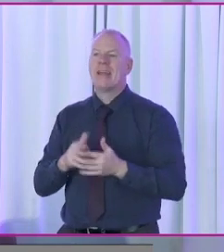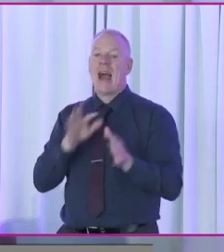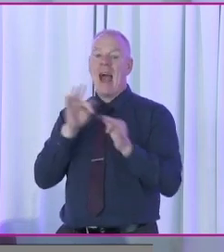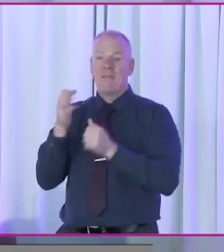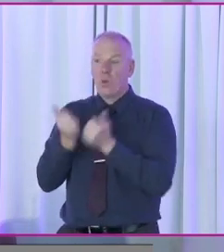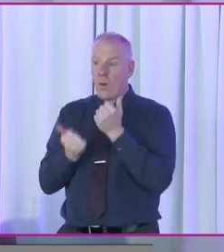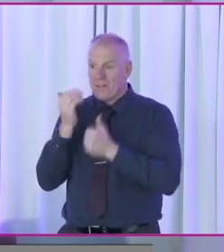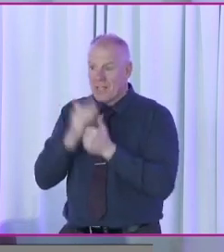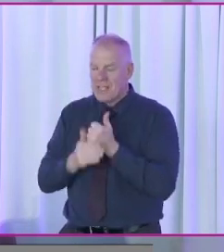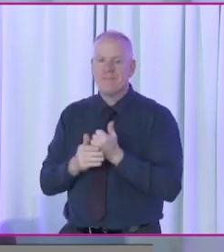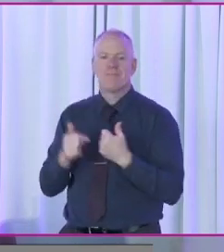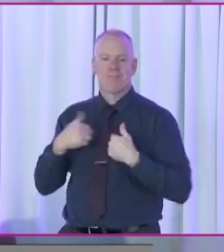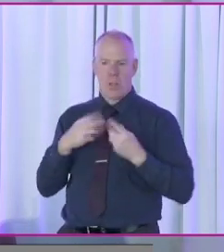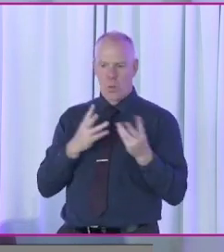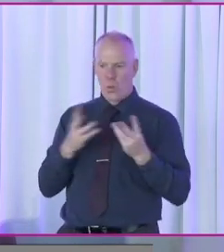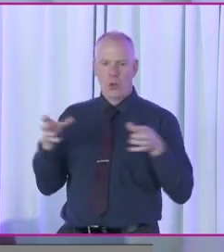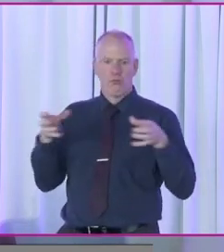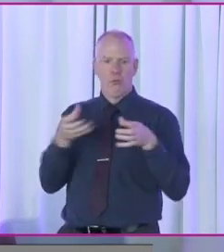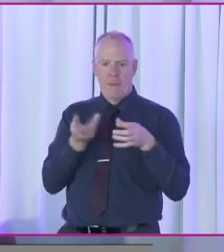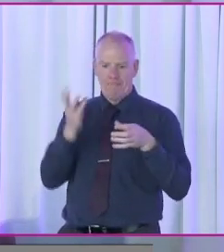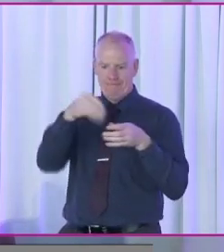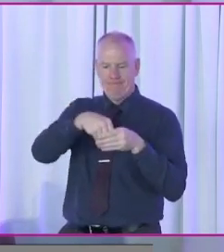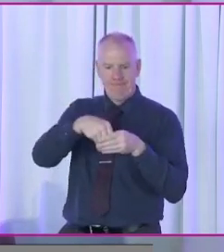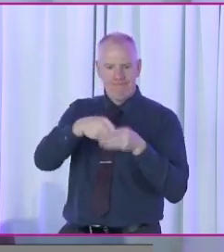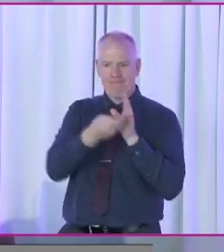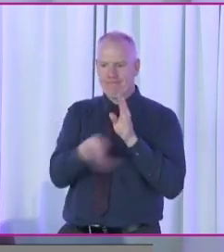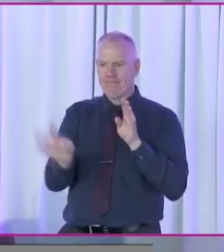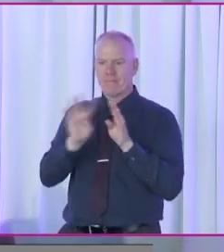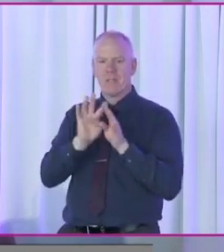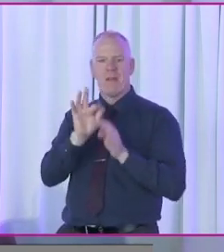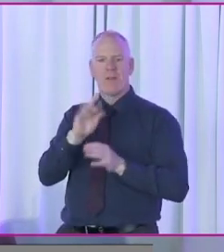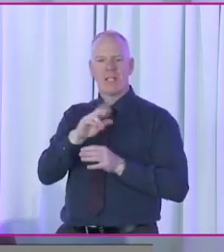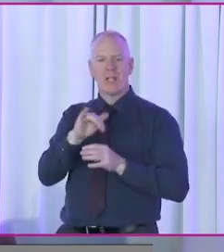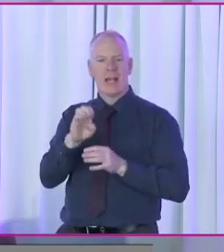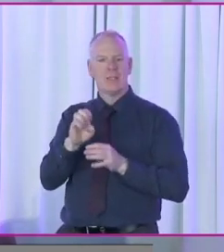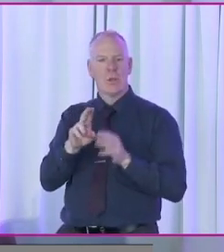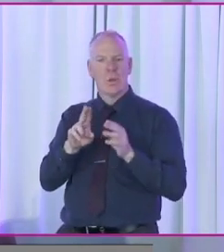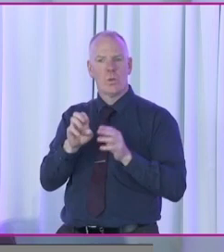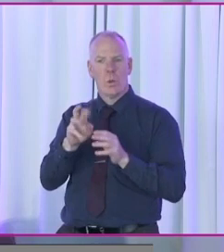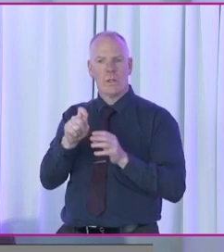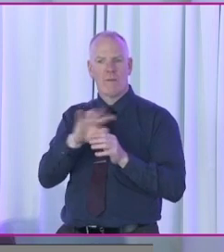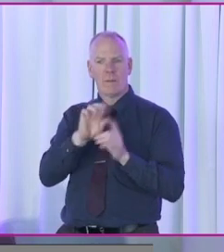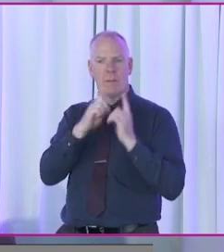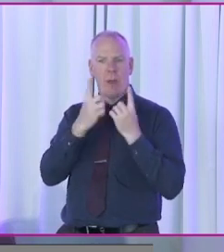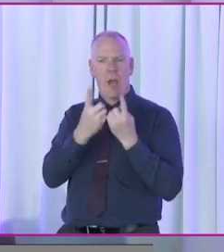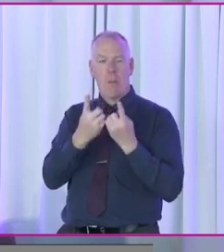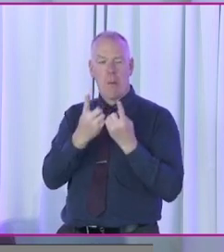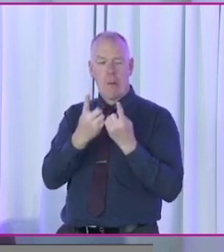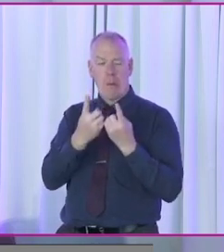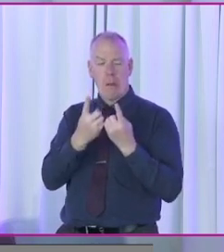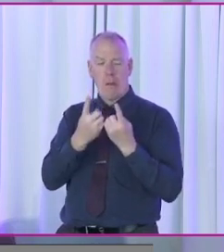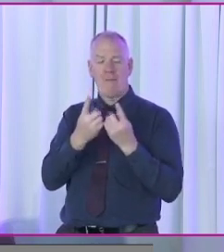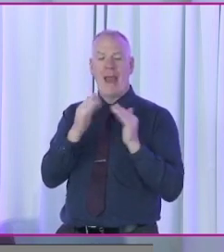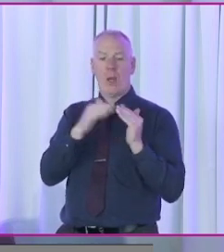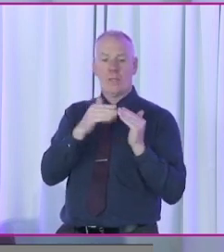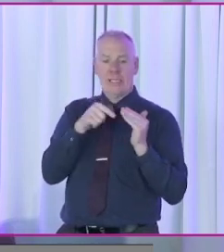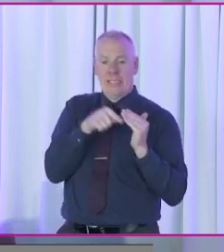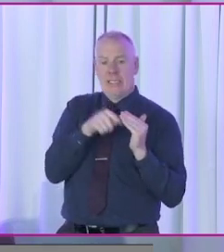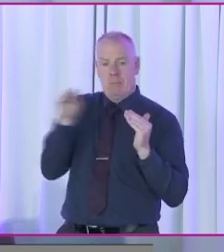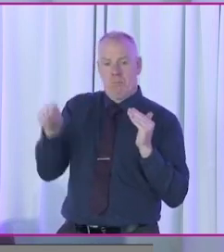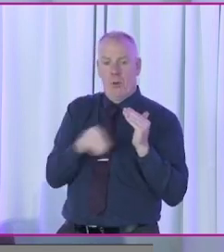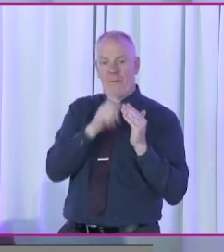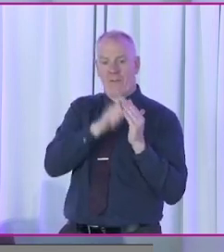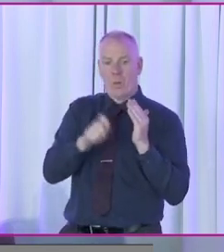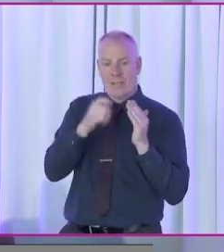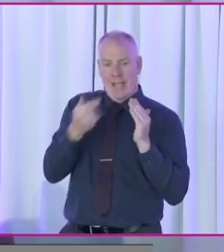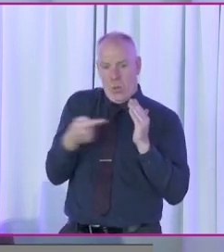put on the working group from the Franchise Unit, the Department of, it is now the Department of Housing. That's